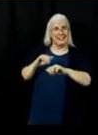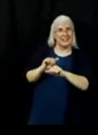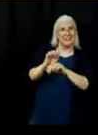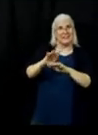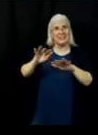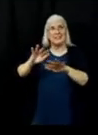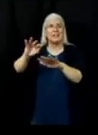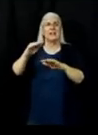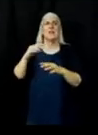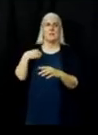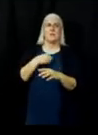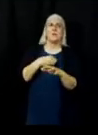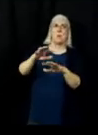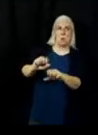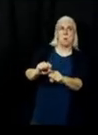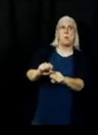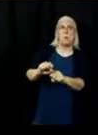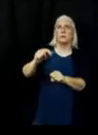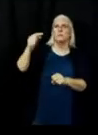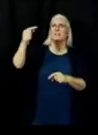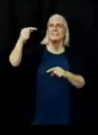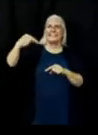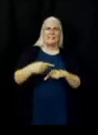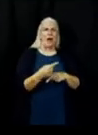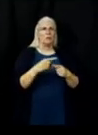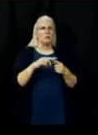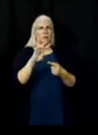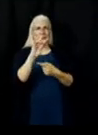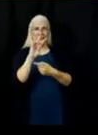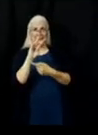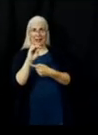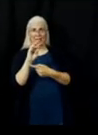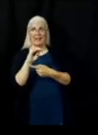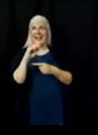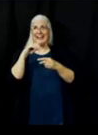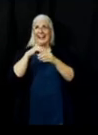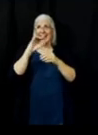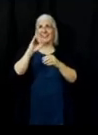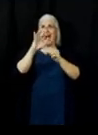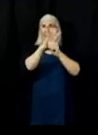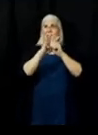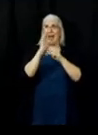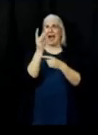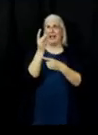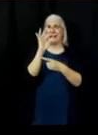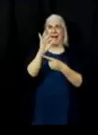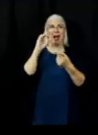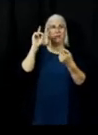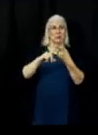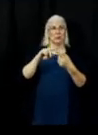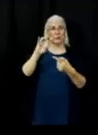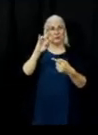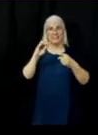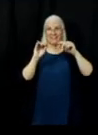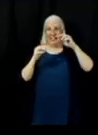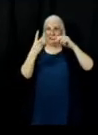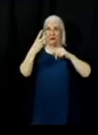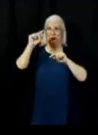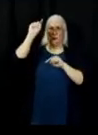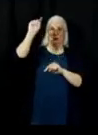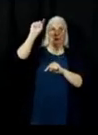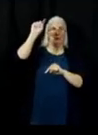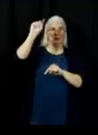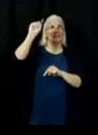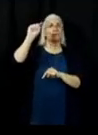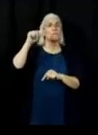down to Highway 70, and once again, same message up here off of Highway 89 in the upper piece as we are down here on Highway 70. We're